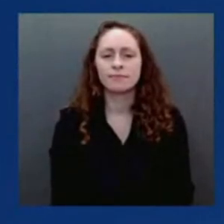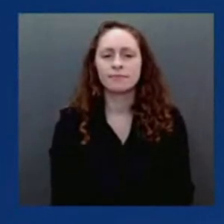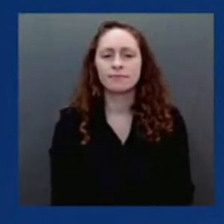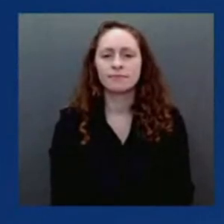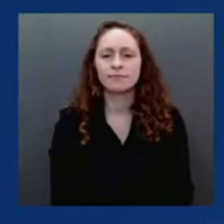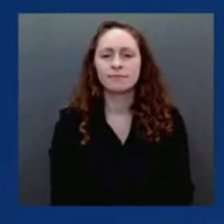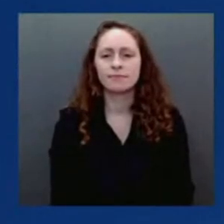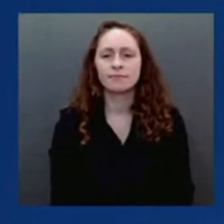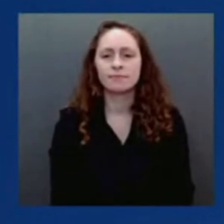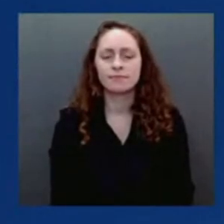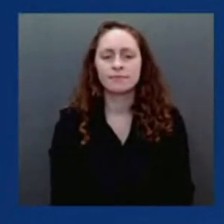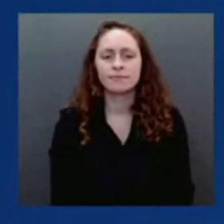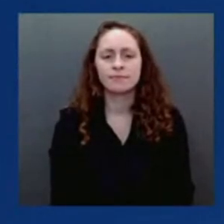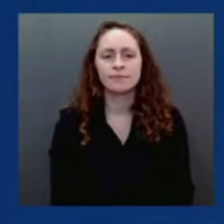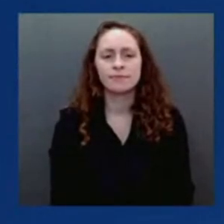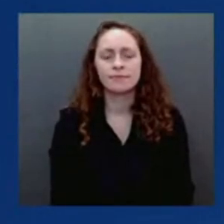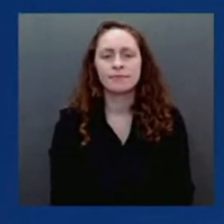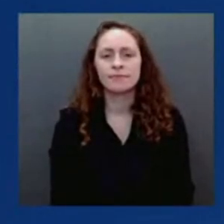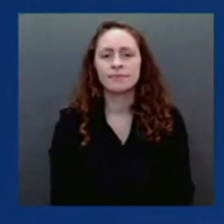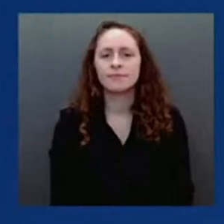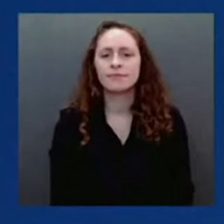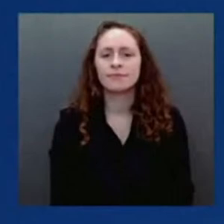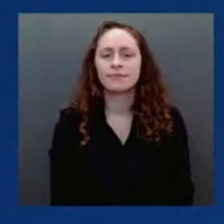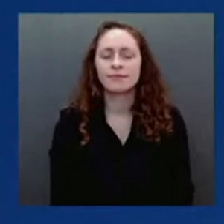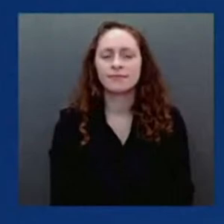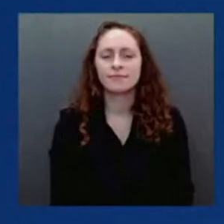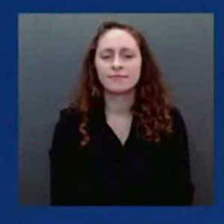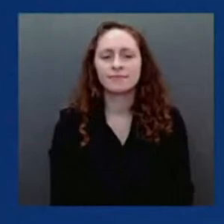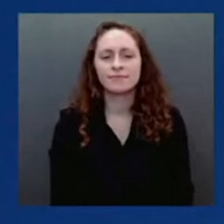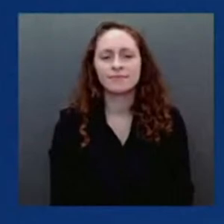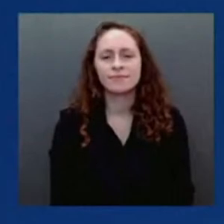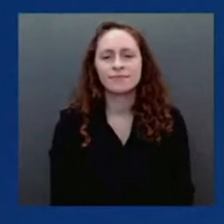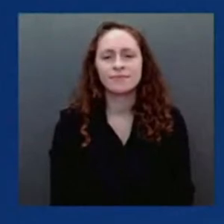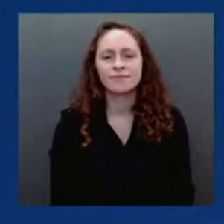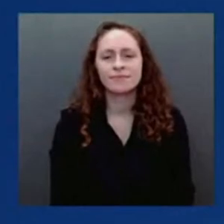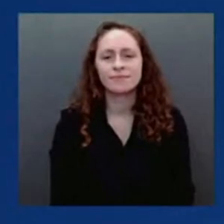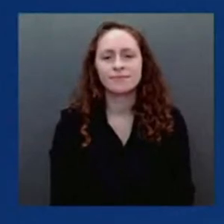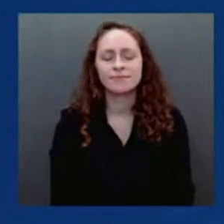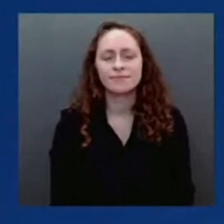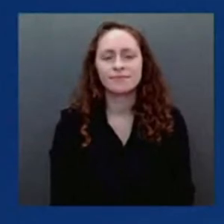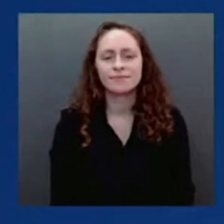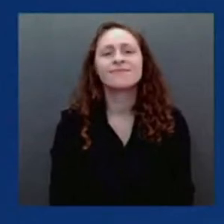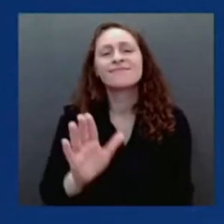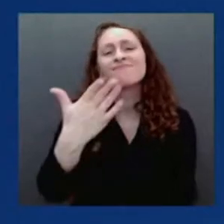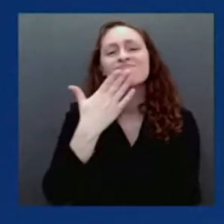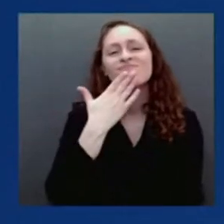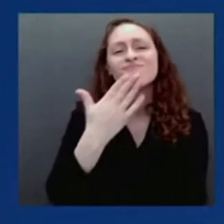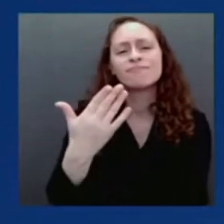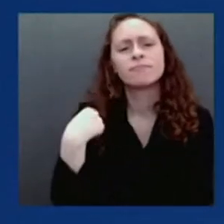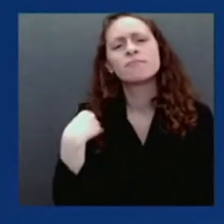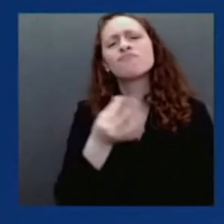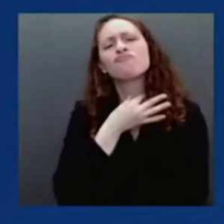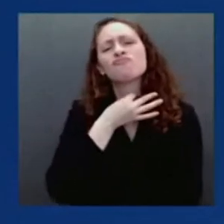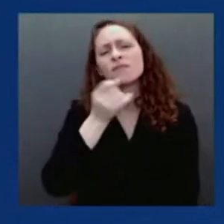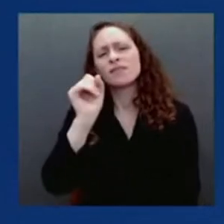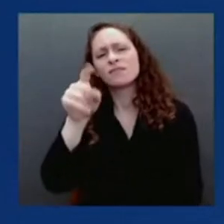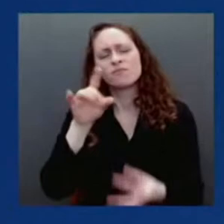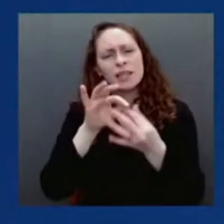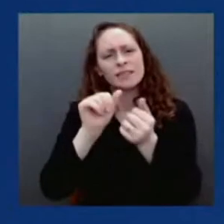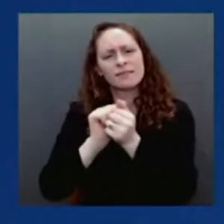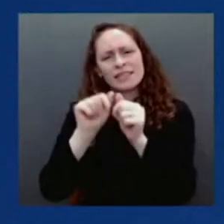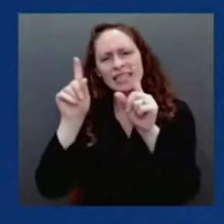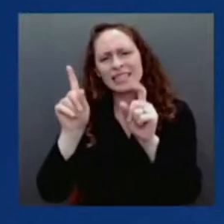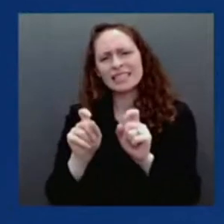Hi. Thanks for taking my question. Wondering about tests, is there any effort